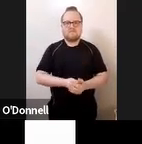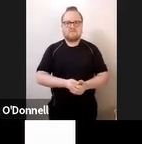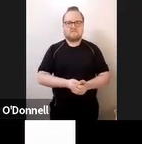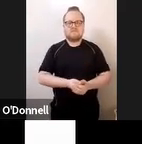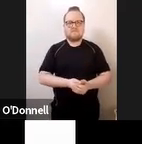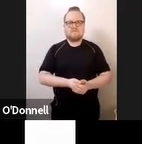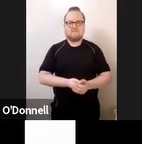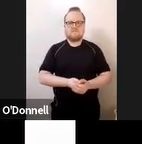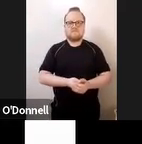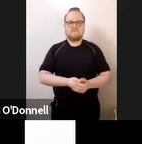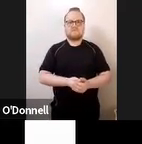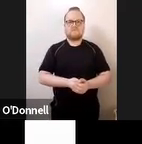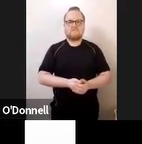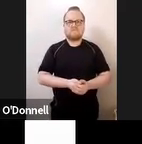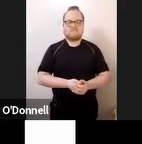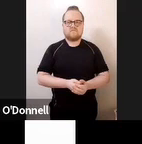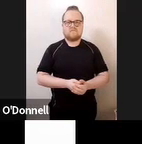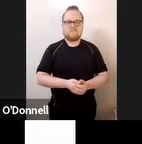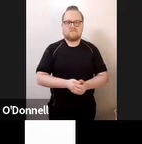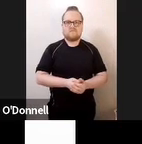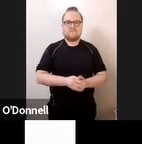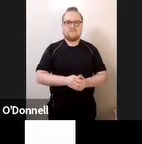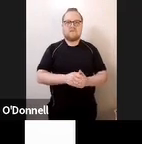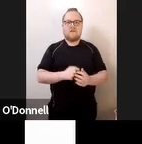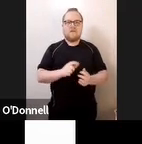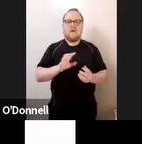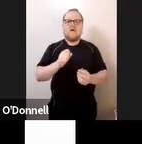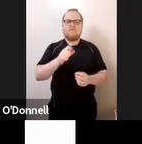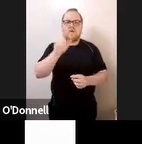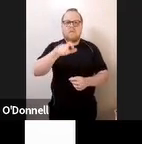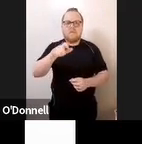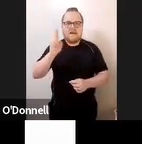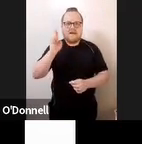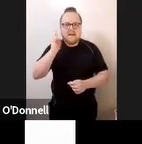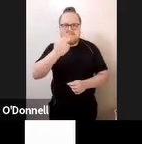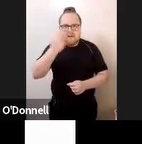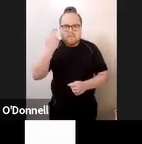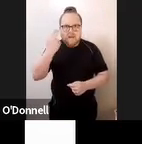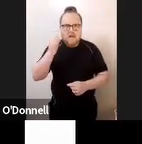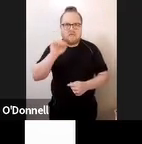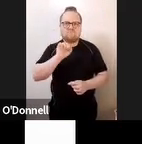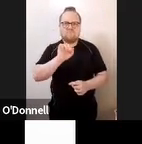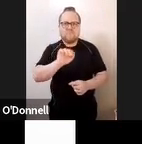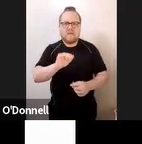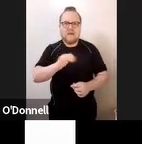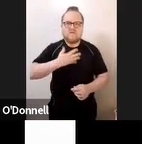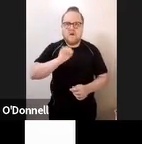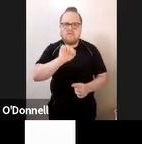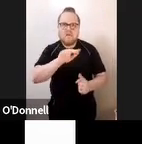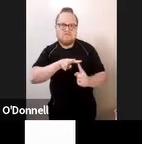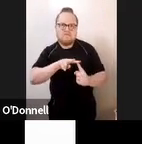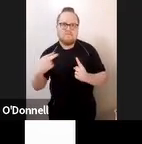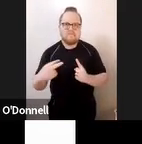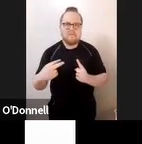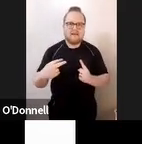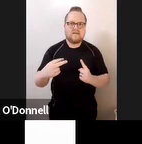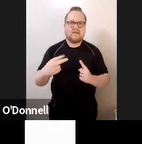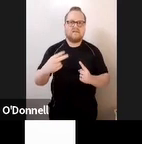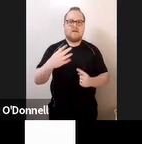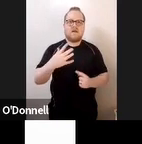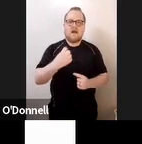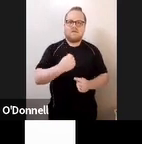And for some user perspectives, there's some blogs there listed, DeafBlind Interact, DeafBlind Indetermined and Journey of a DeafBlind Man.